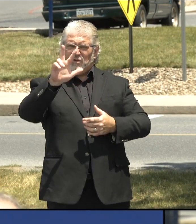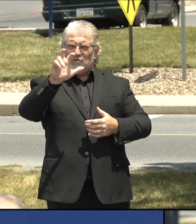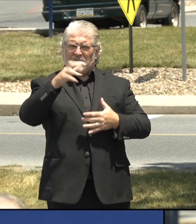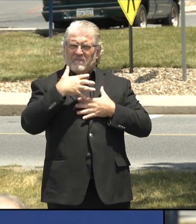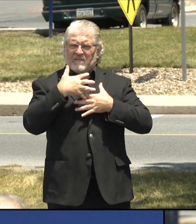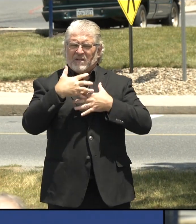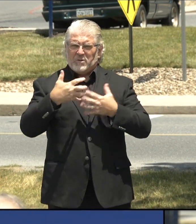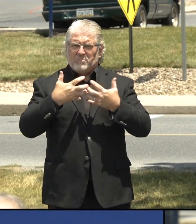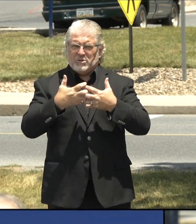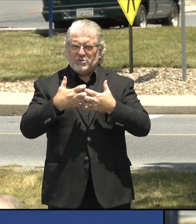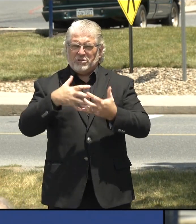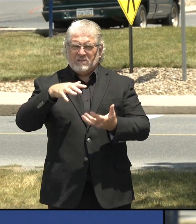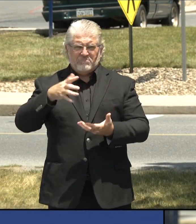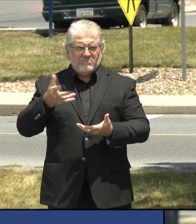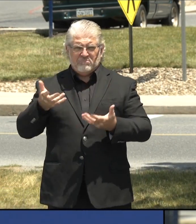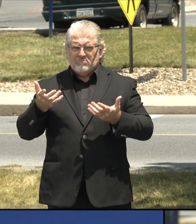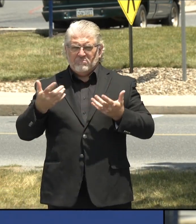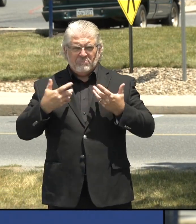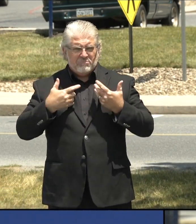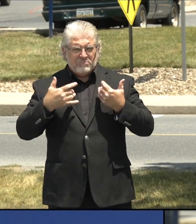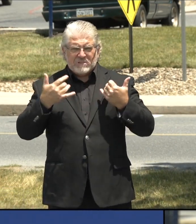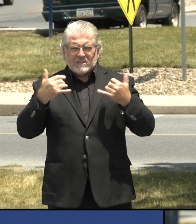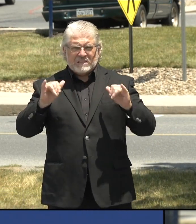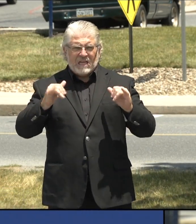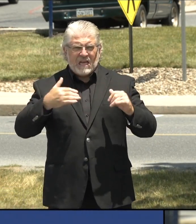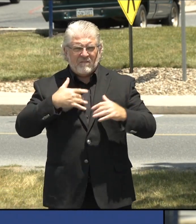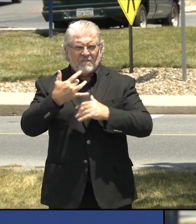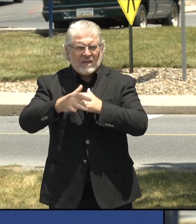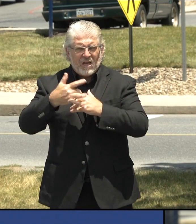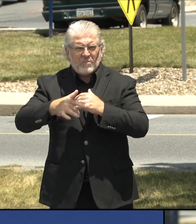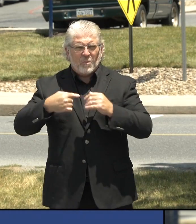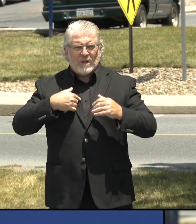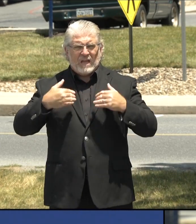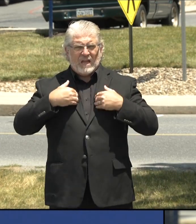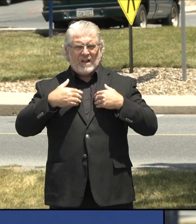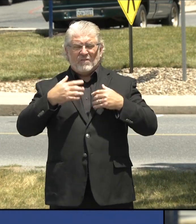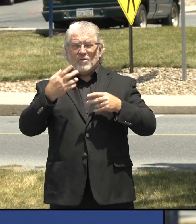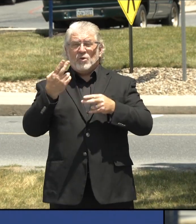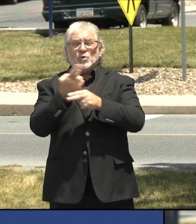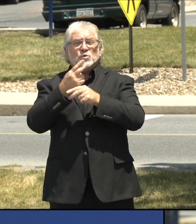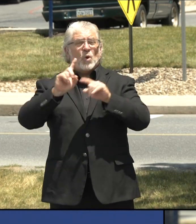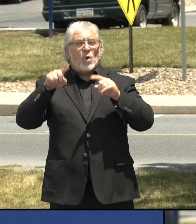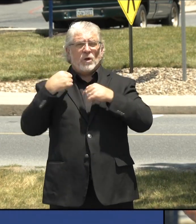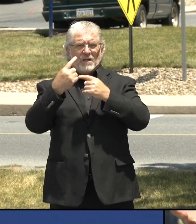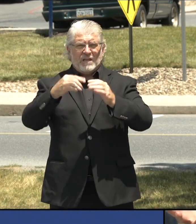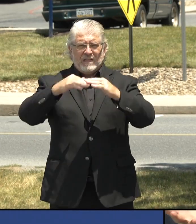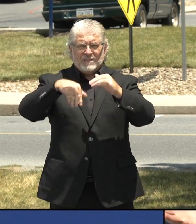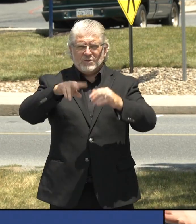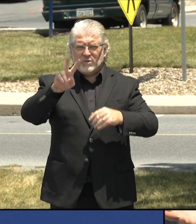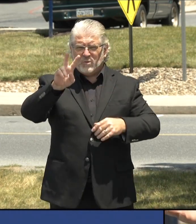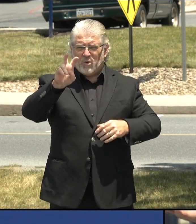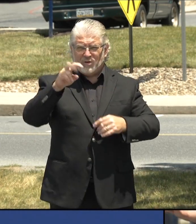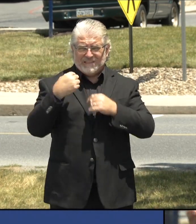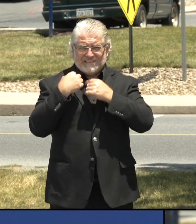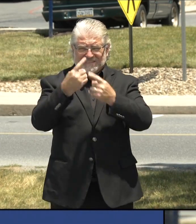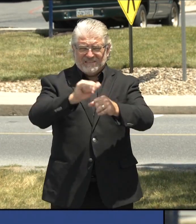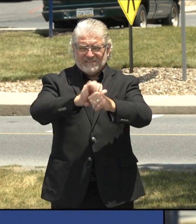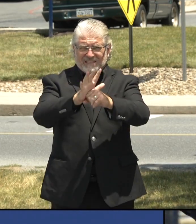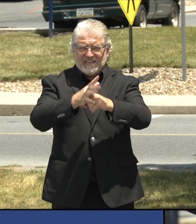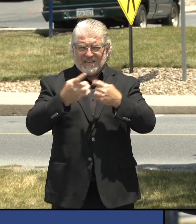only less than 200 are being used for COVID patients. As of last week, I don't think that's gotten any.